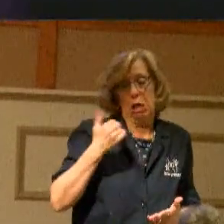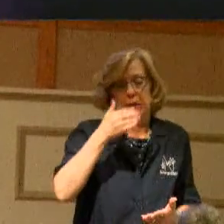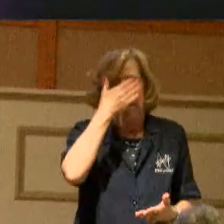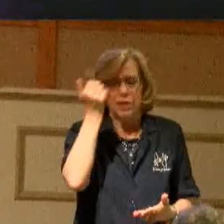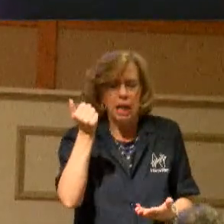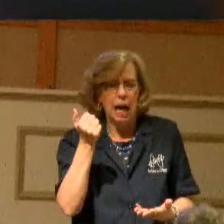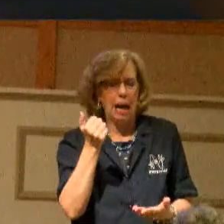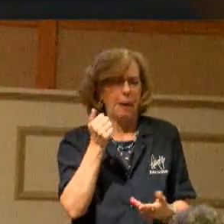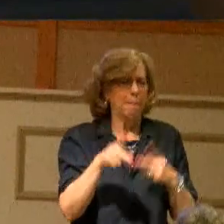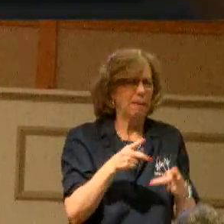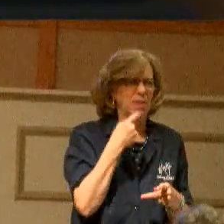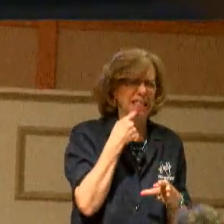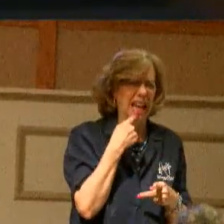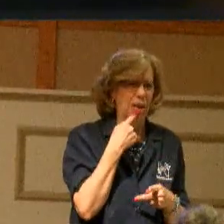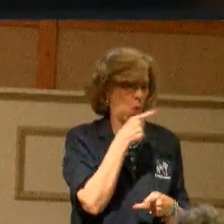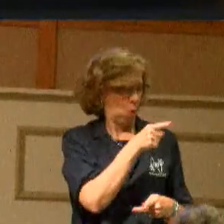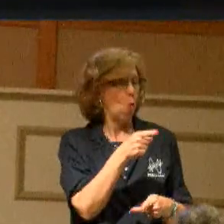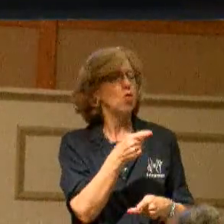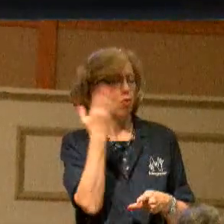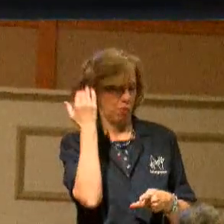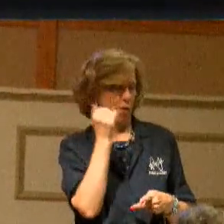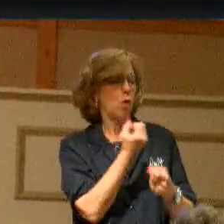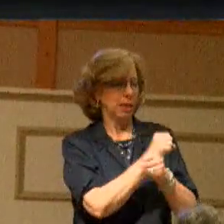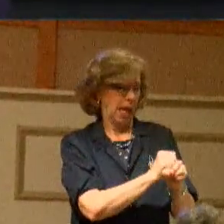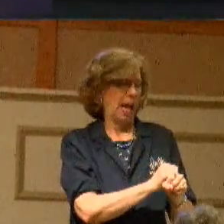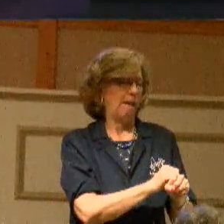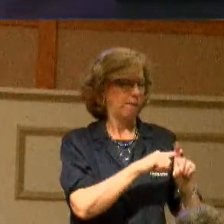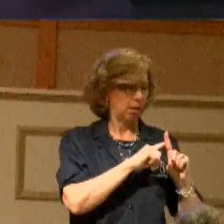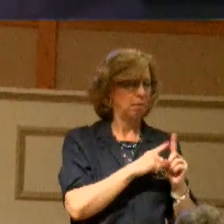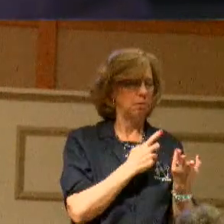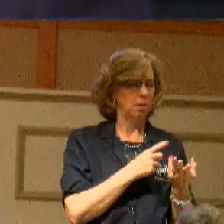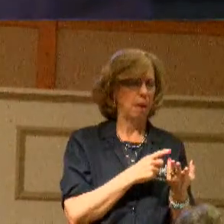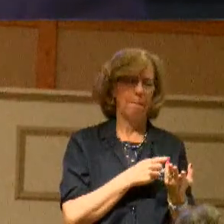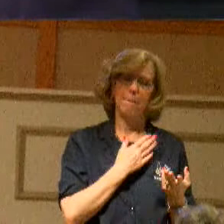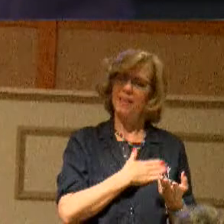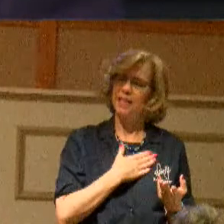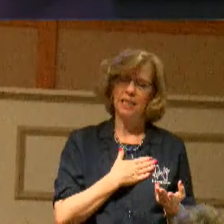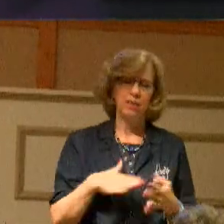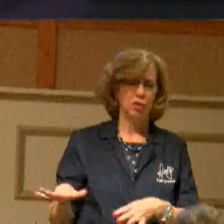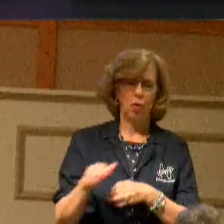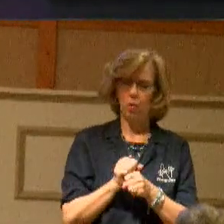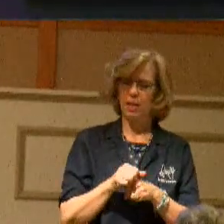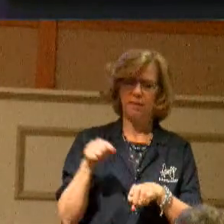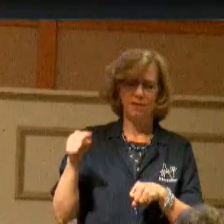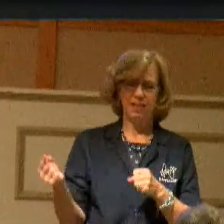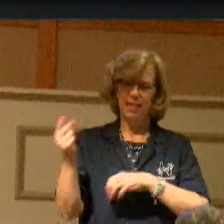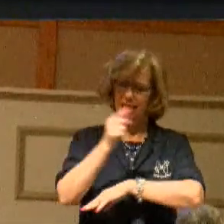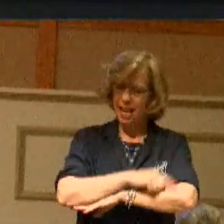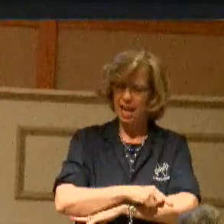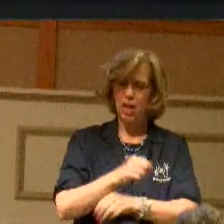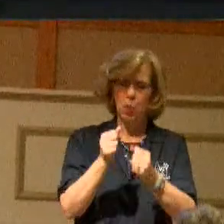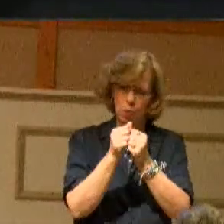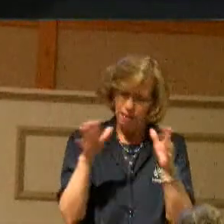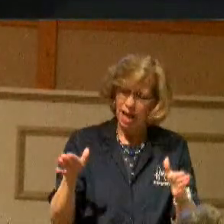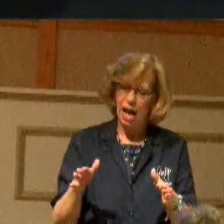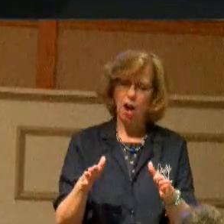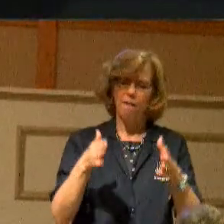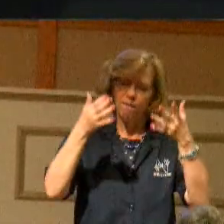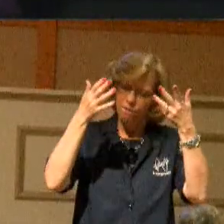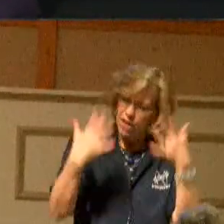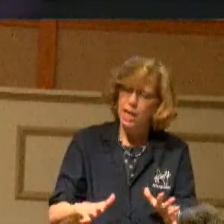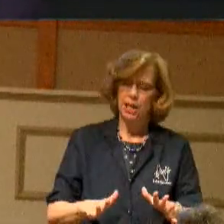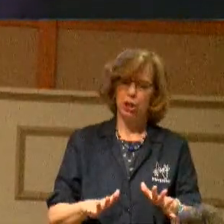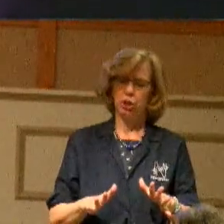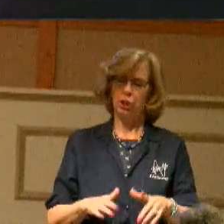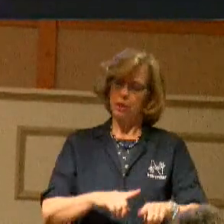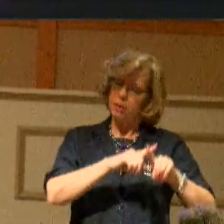say that I got saved, but in my heart, God's been dealing with my heart. Please don't leave this place without that settling anchored down in